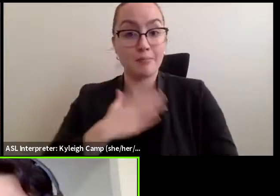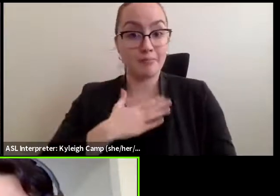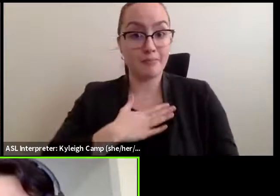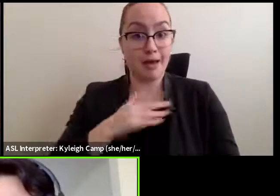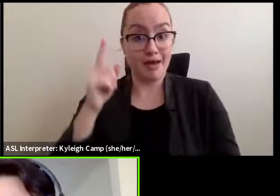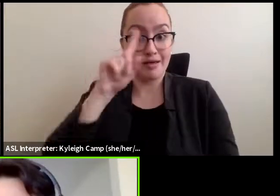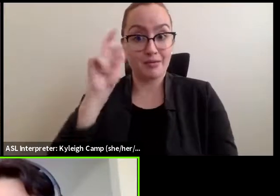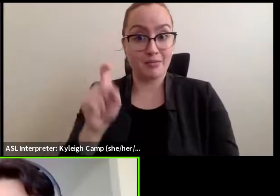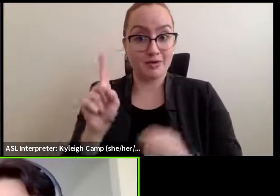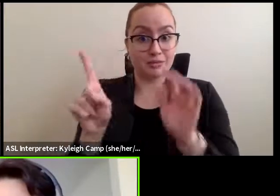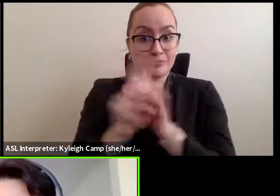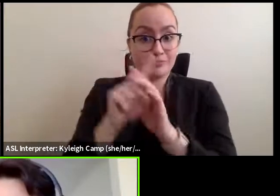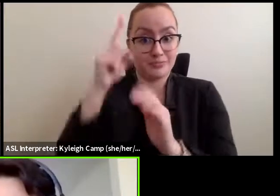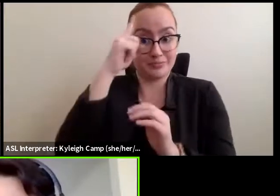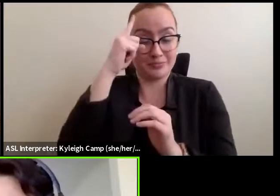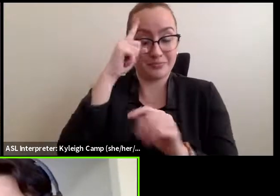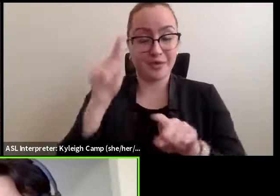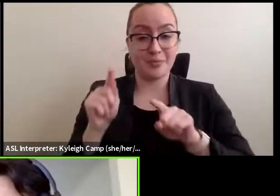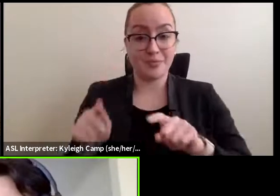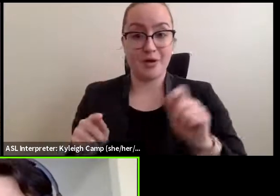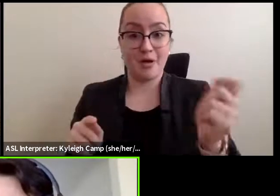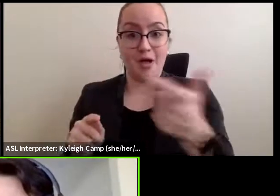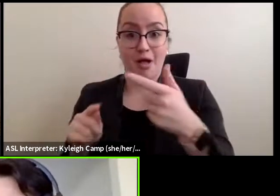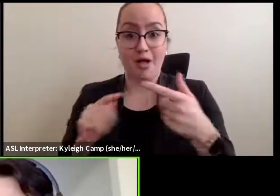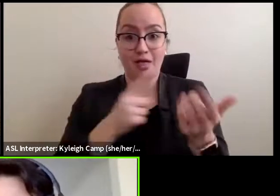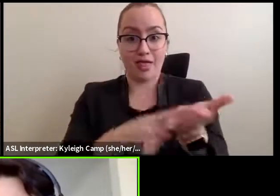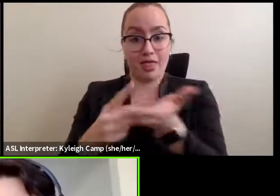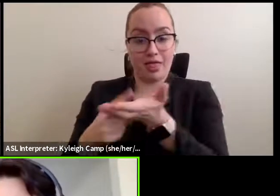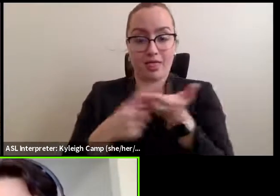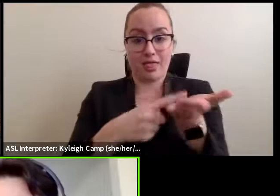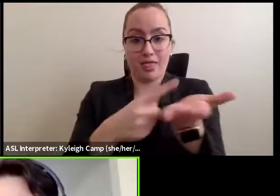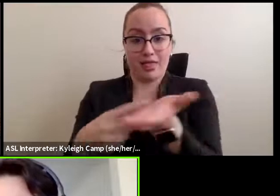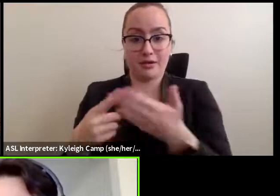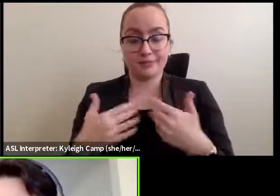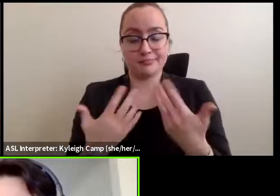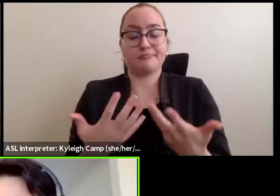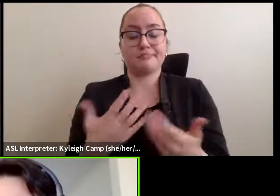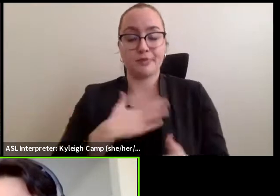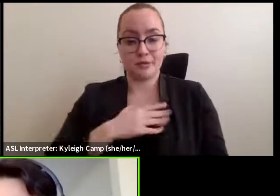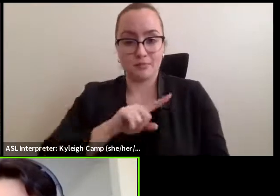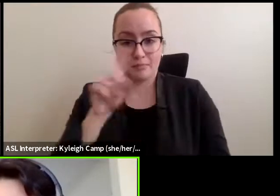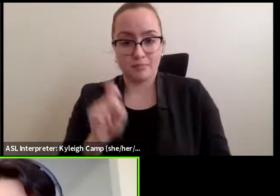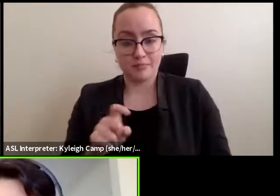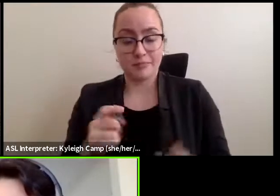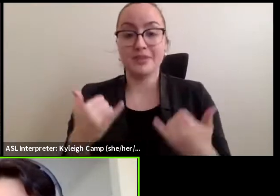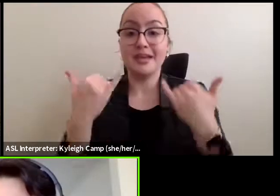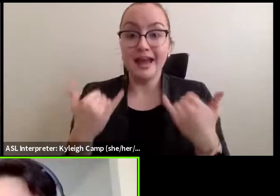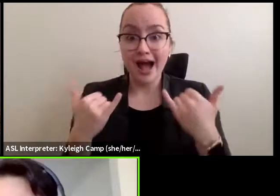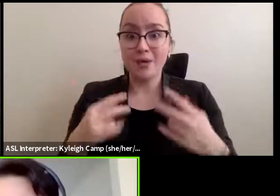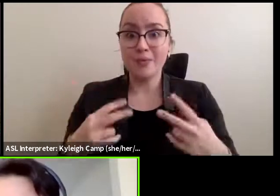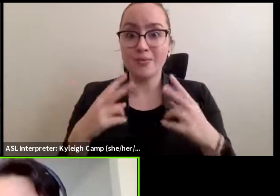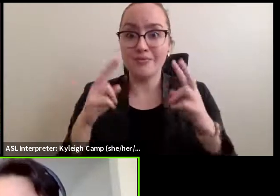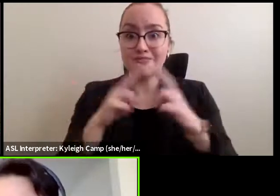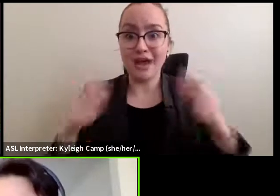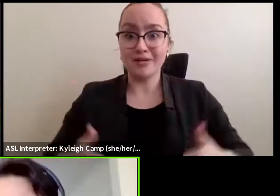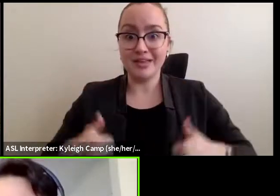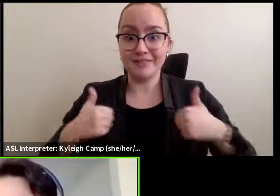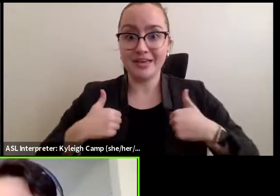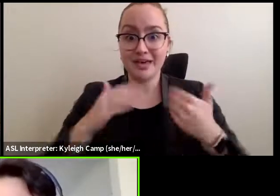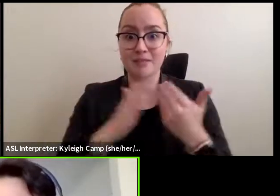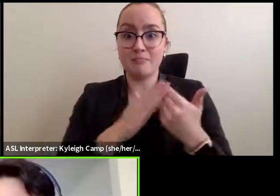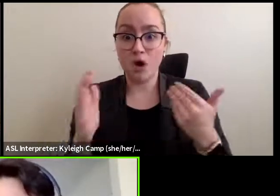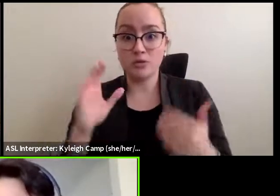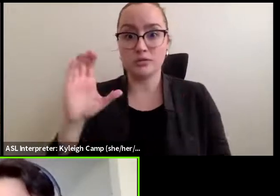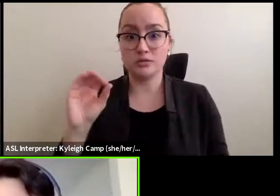as the speakers were talking, which is we're living in a very post-colonial situation, right? And